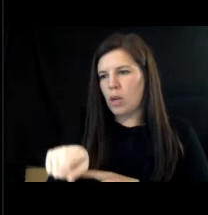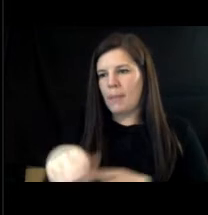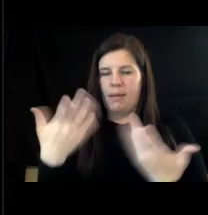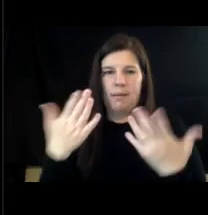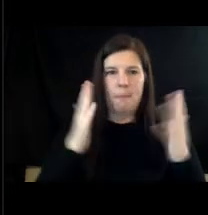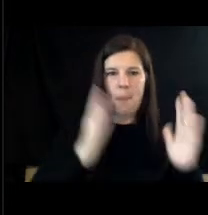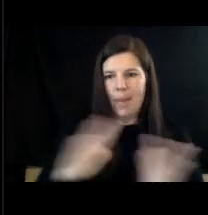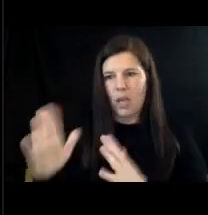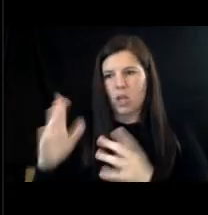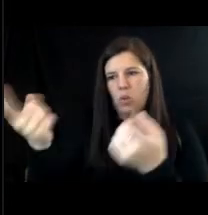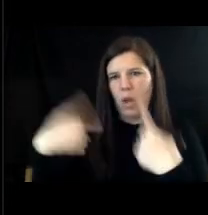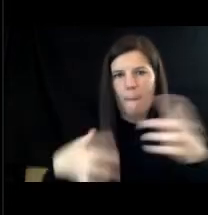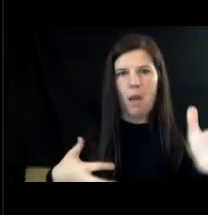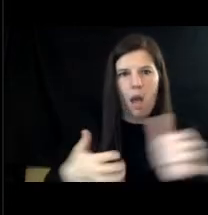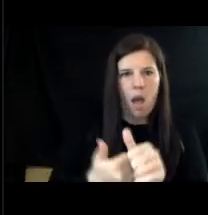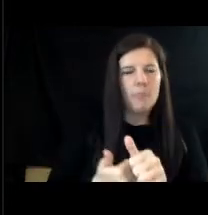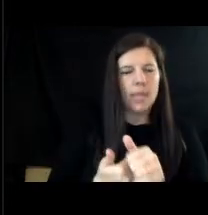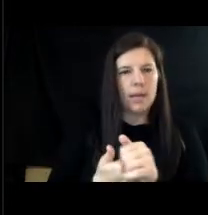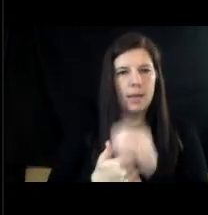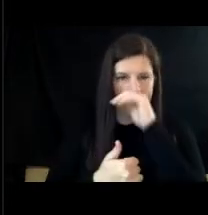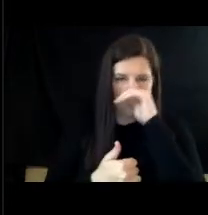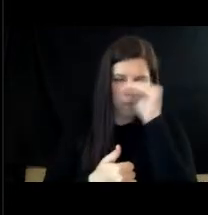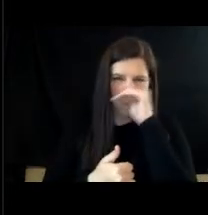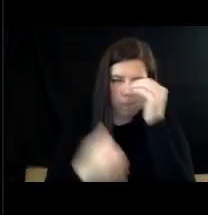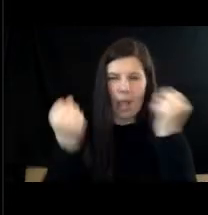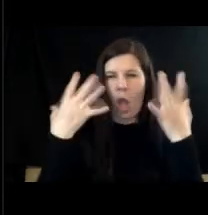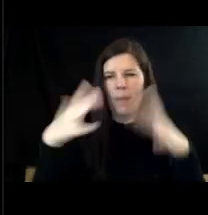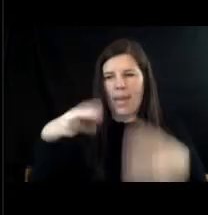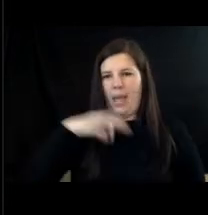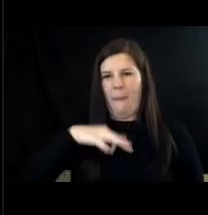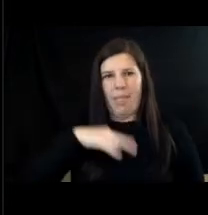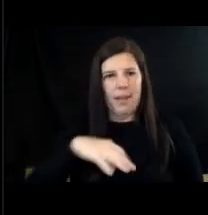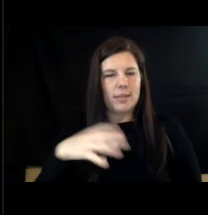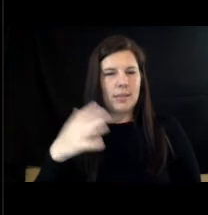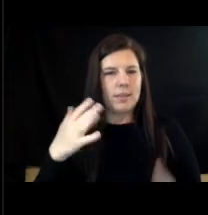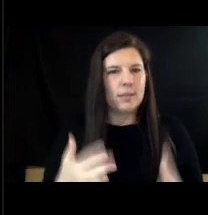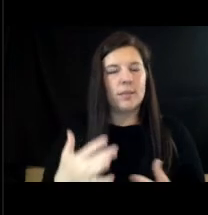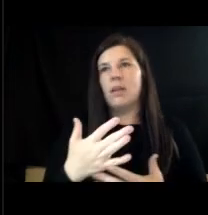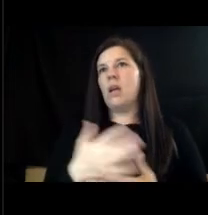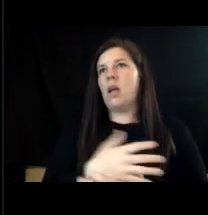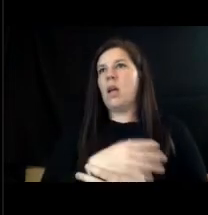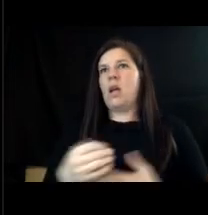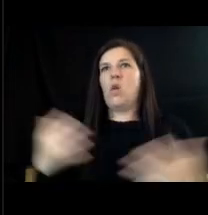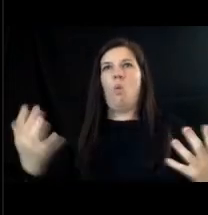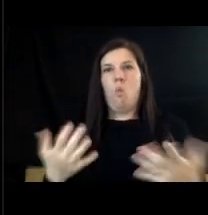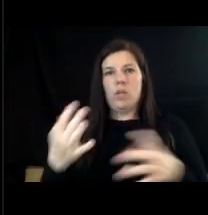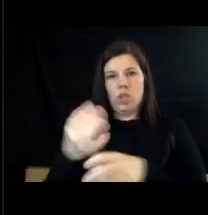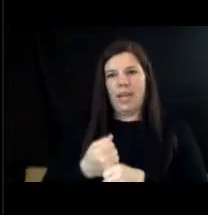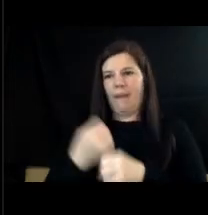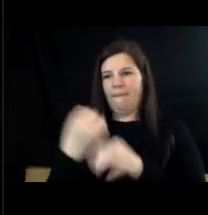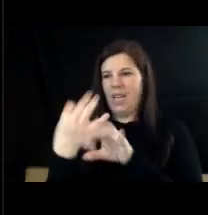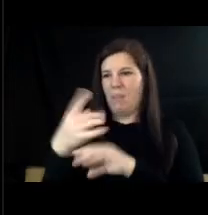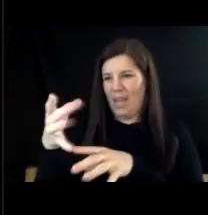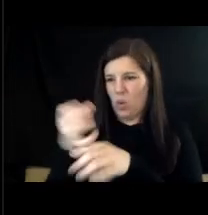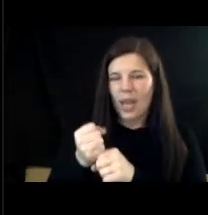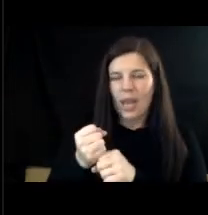give us an update as far as um how many applicants have you know what what you're getting um what feedback we're getting because one of the things that we